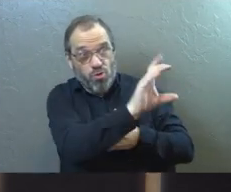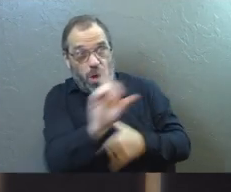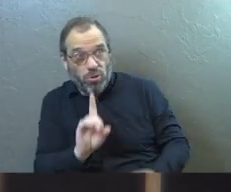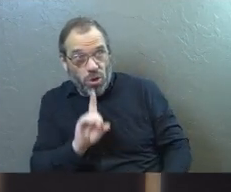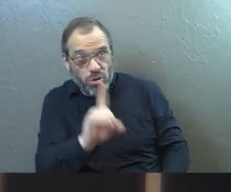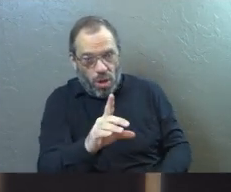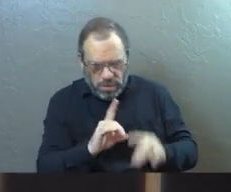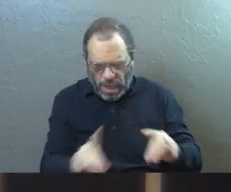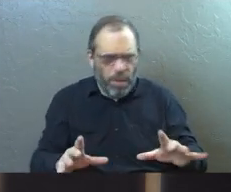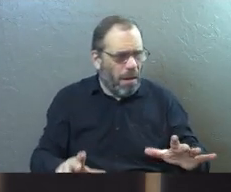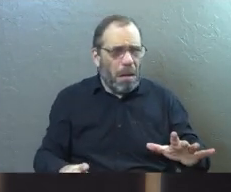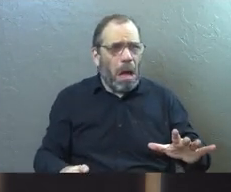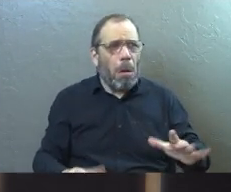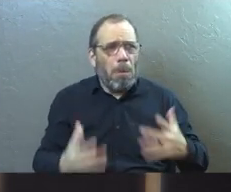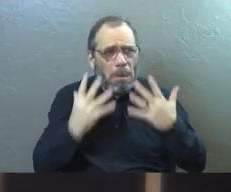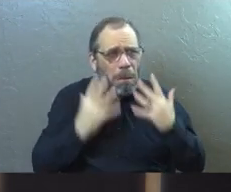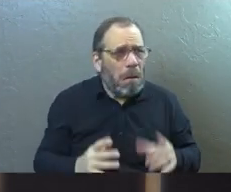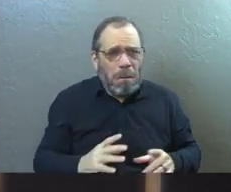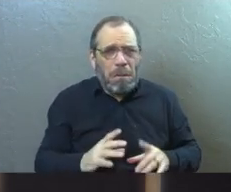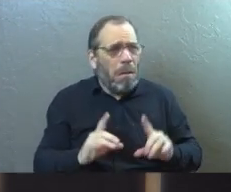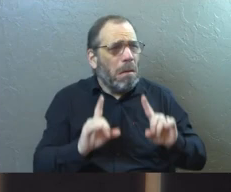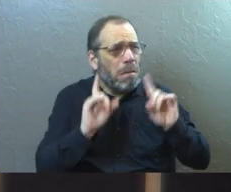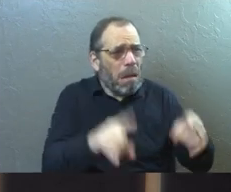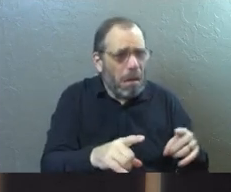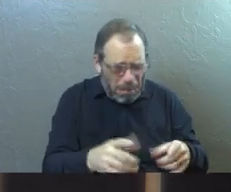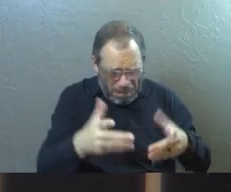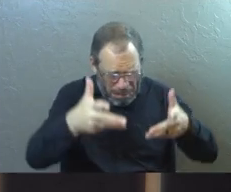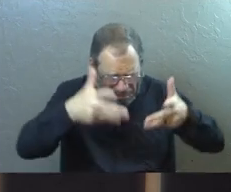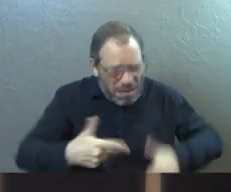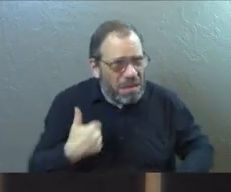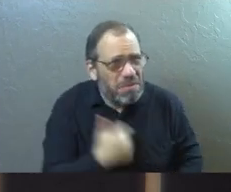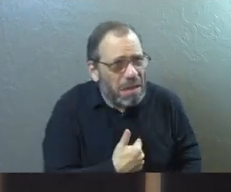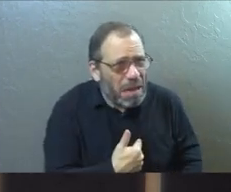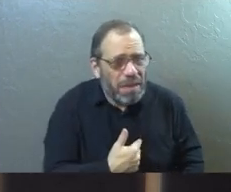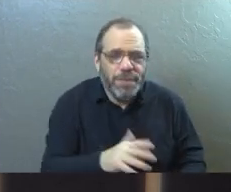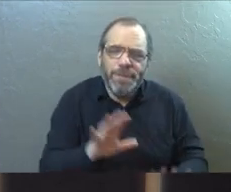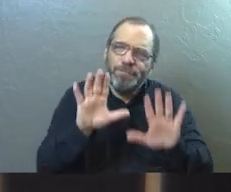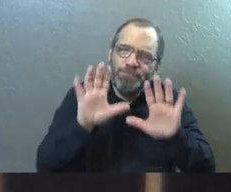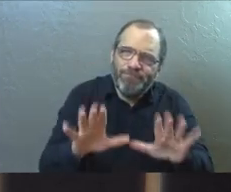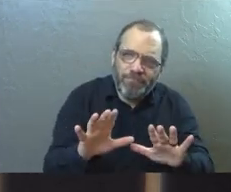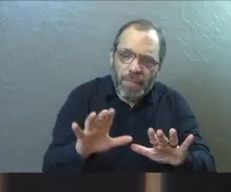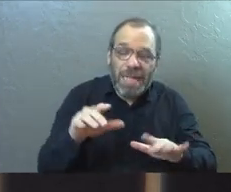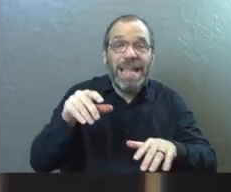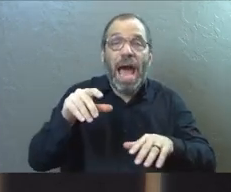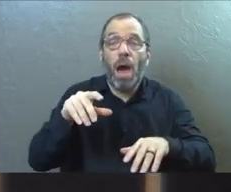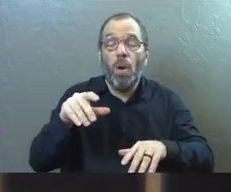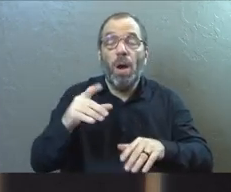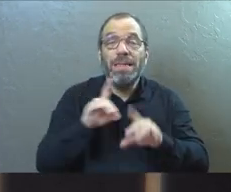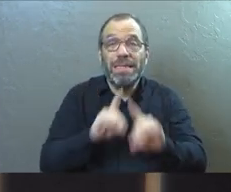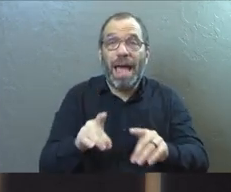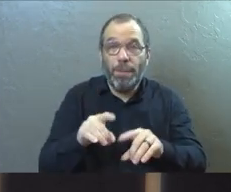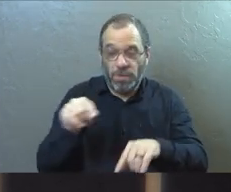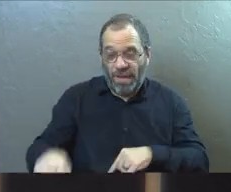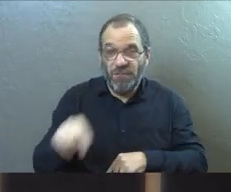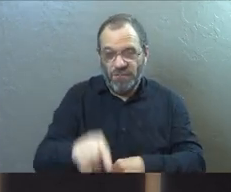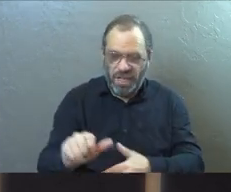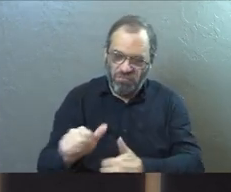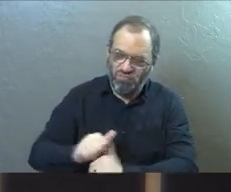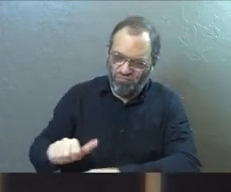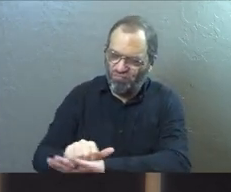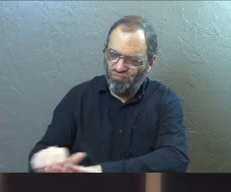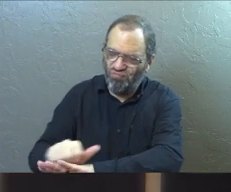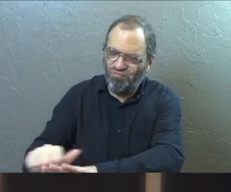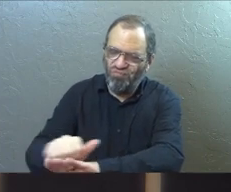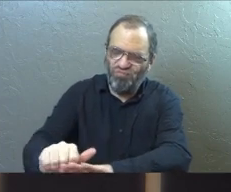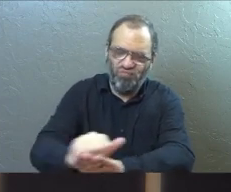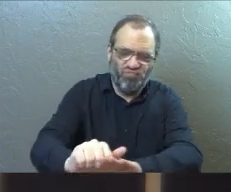And the disciples started to get sad at the idea that he was going to leave them. And he has this moment where he washes their feet, if you might remember that. And